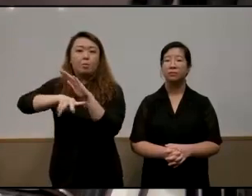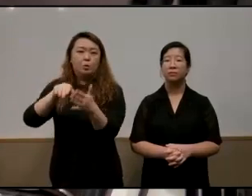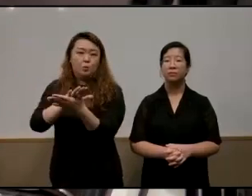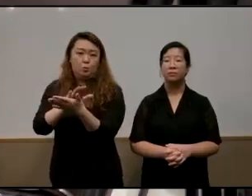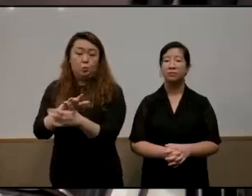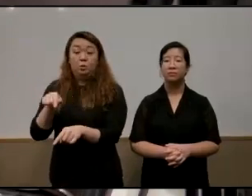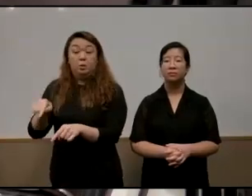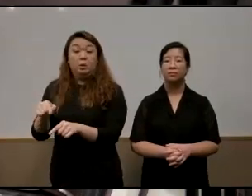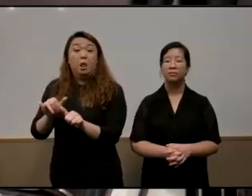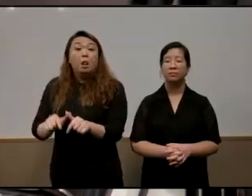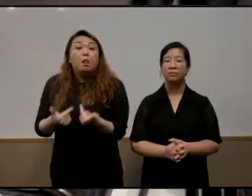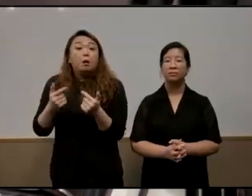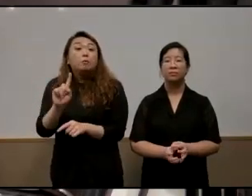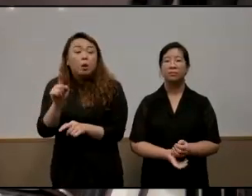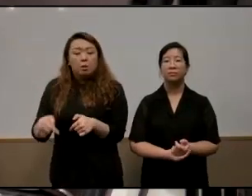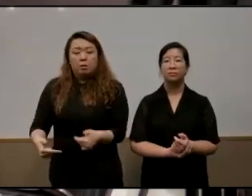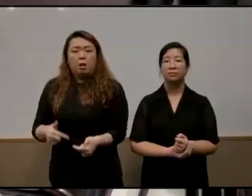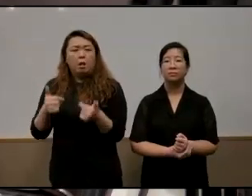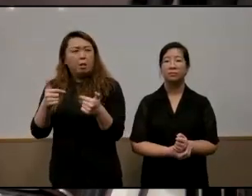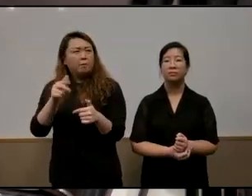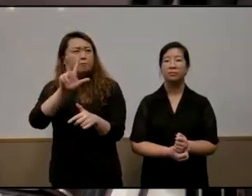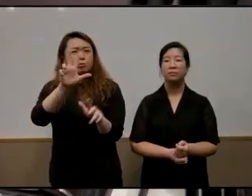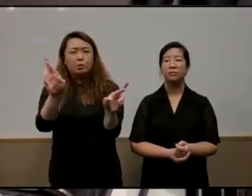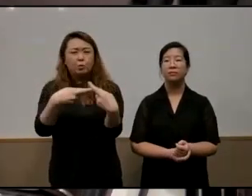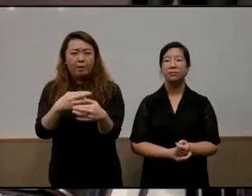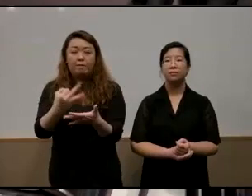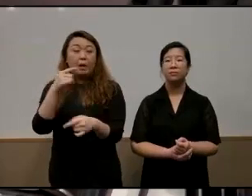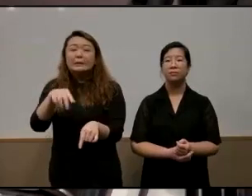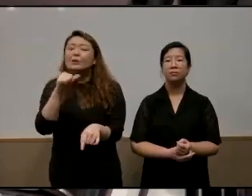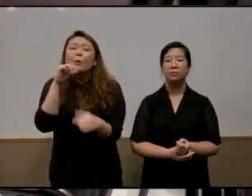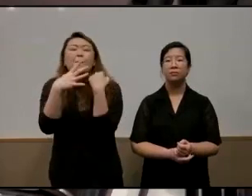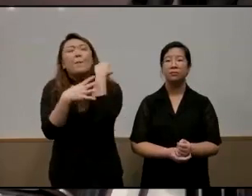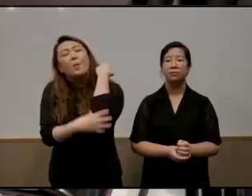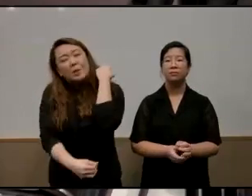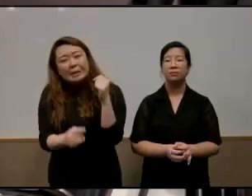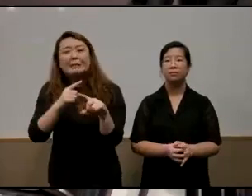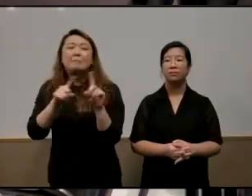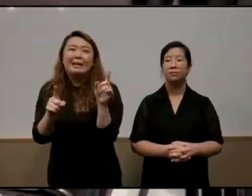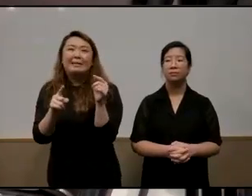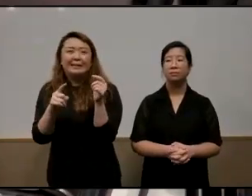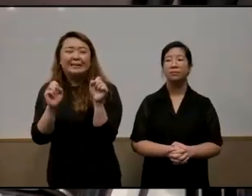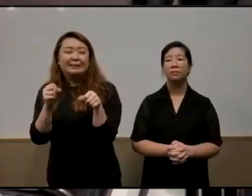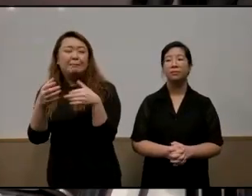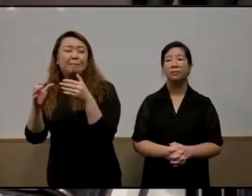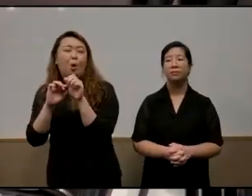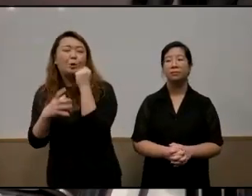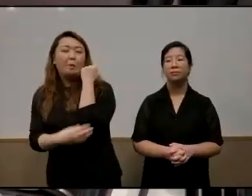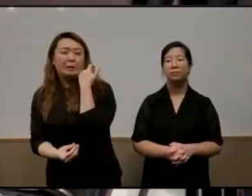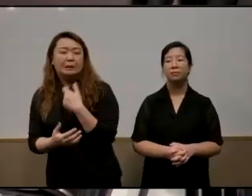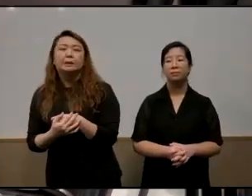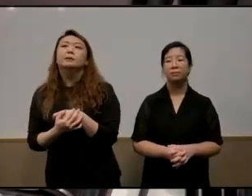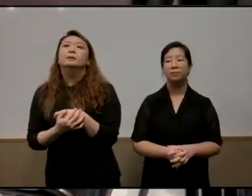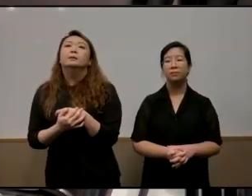used to live in a in a three-room flat he wasn't poor poor but he was poor uh and